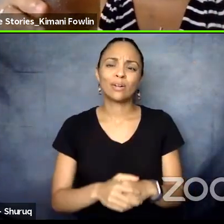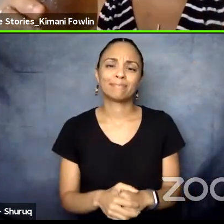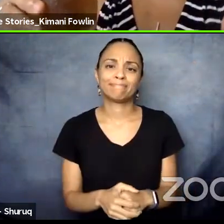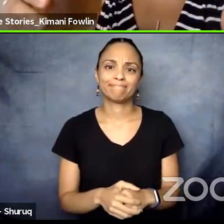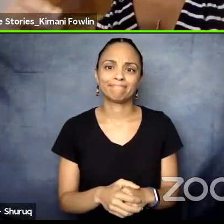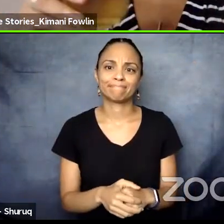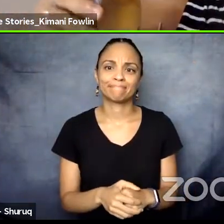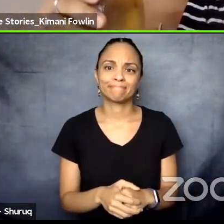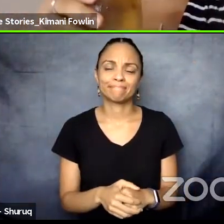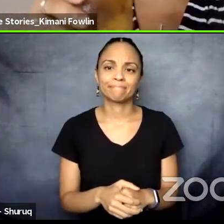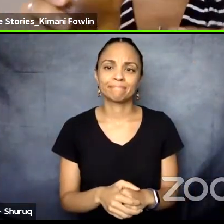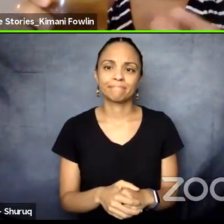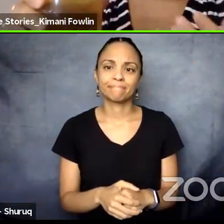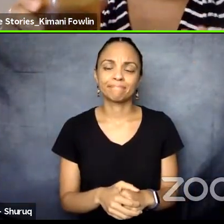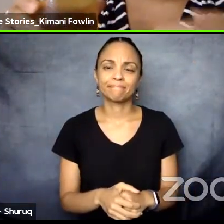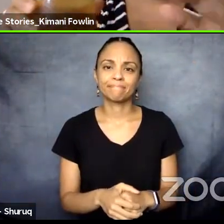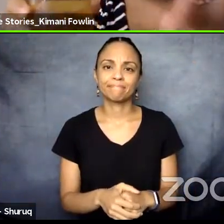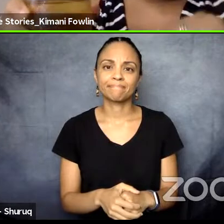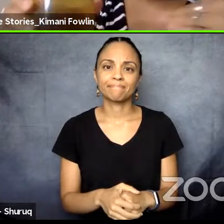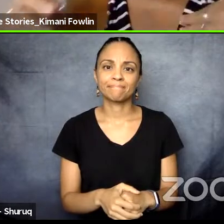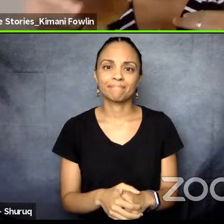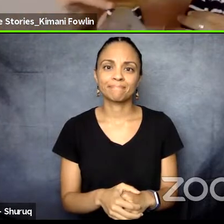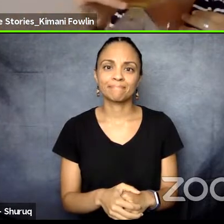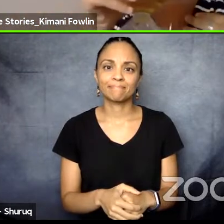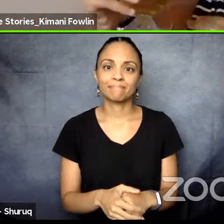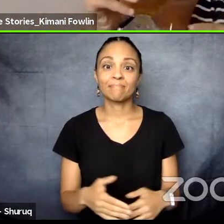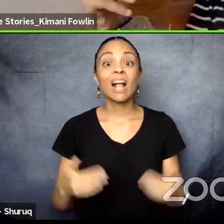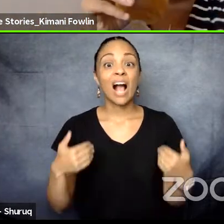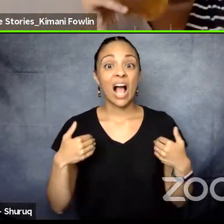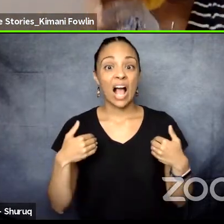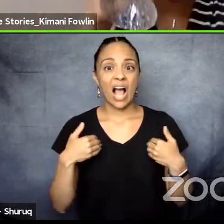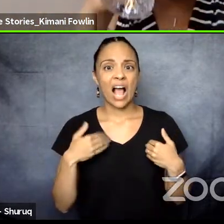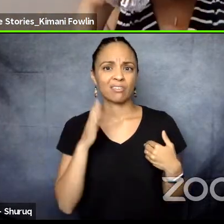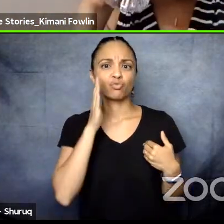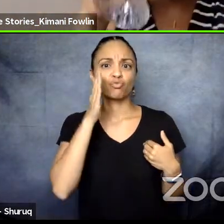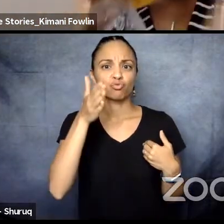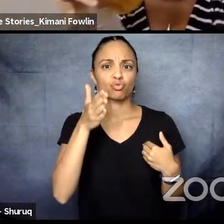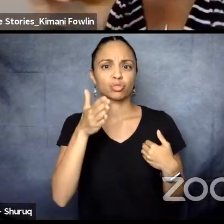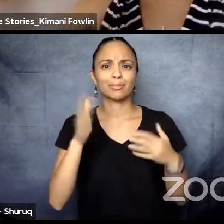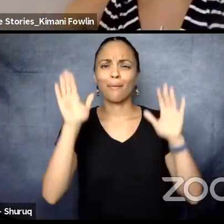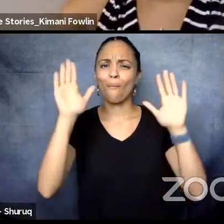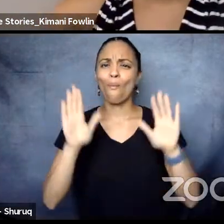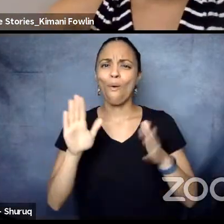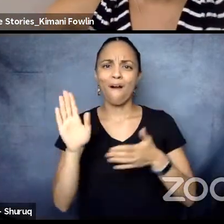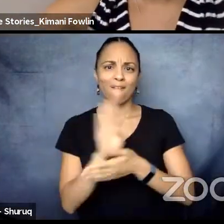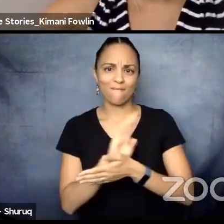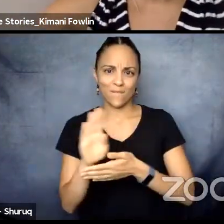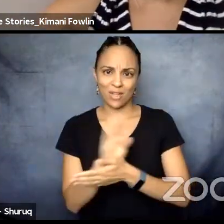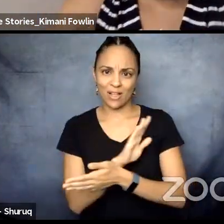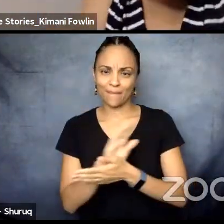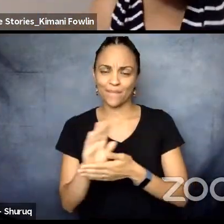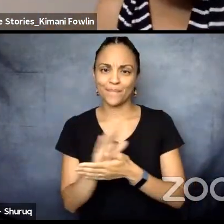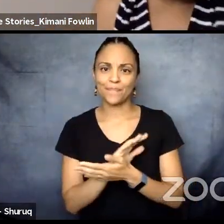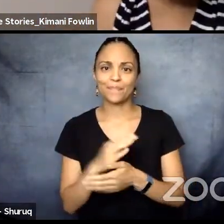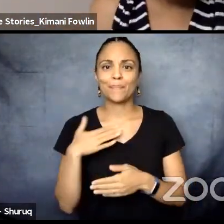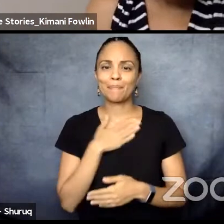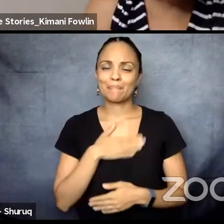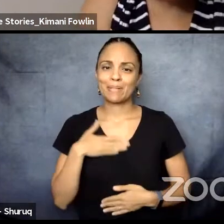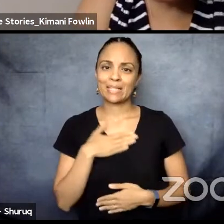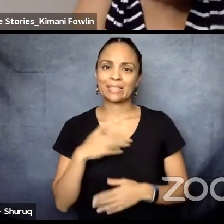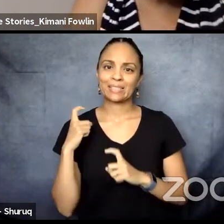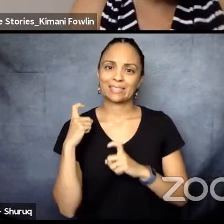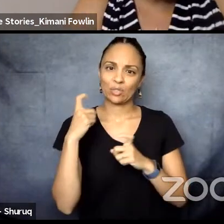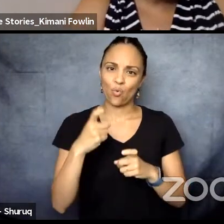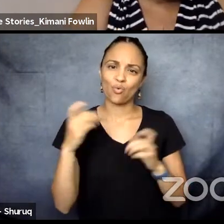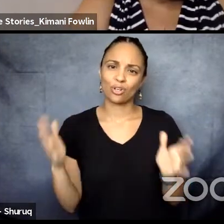coming up. We also have an amazing film coming up too. And now, now